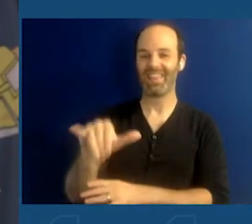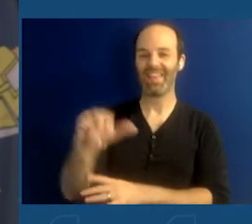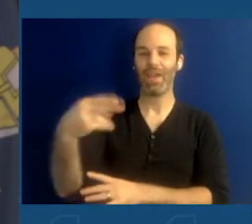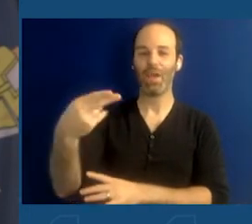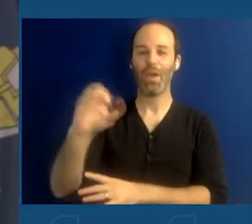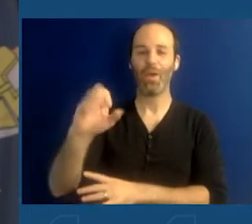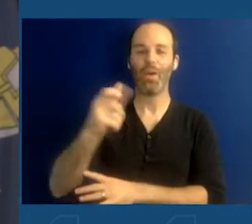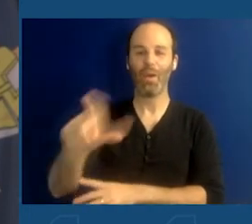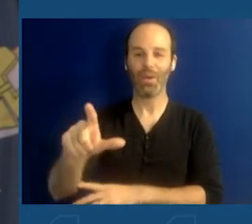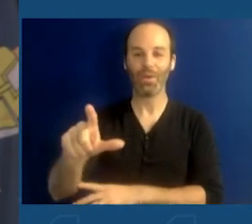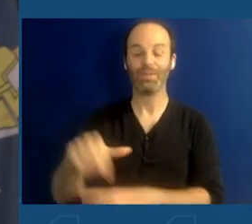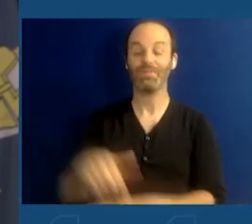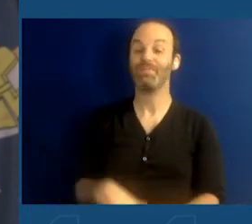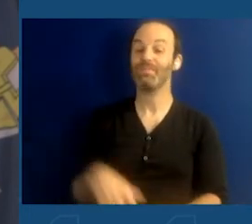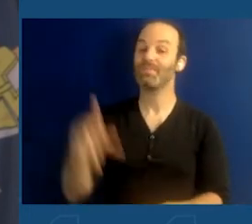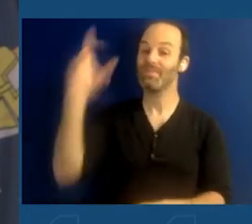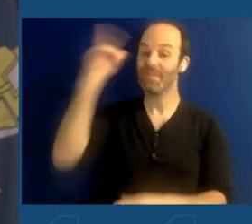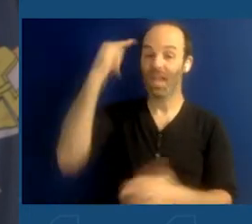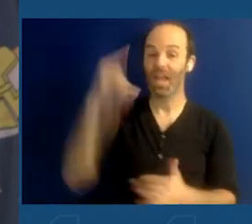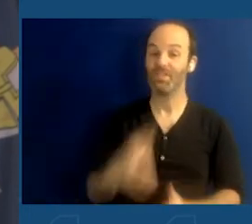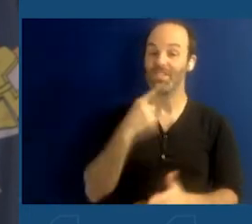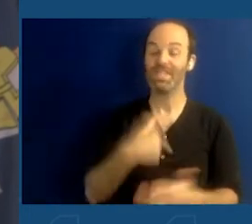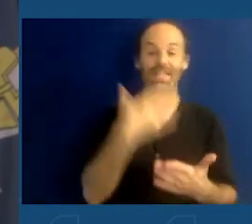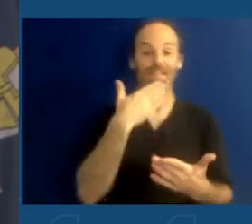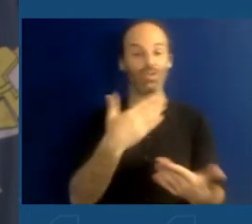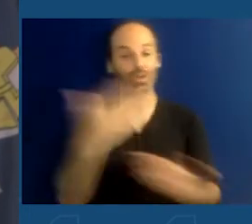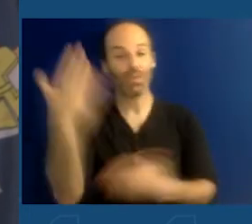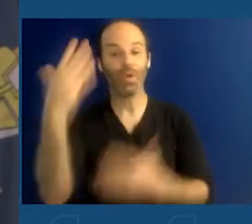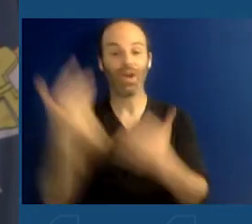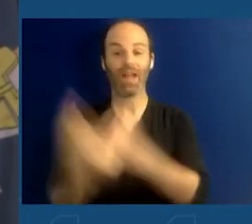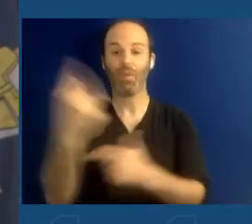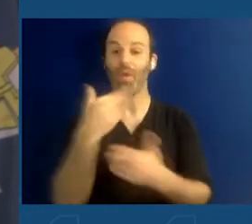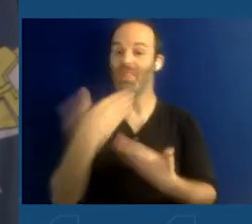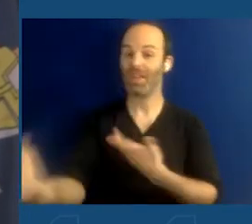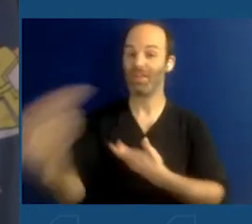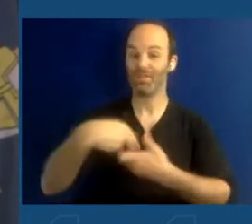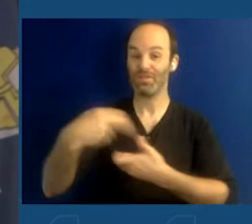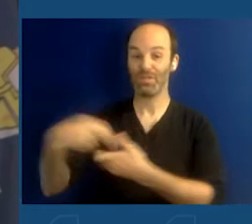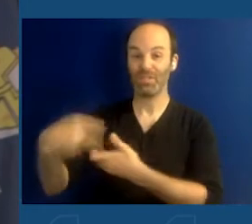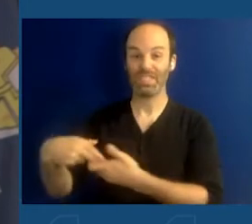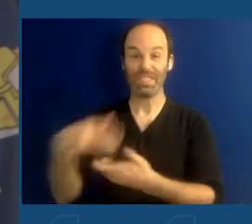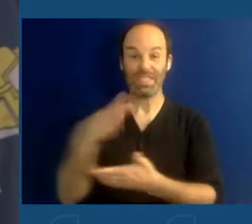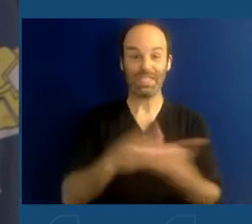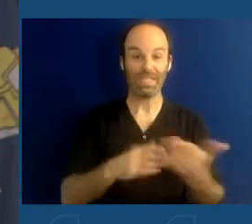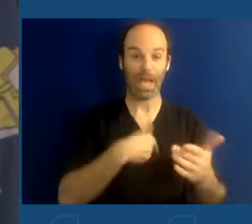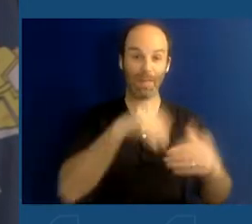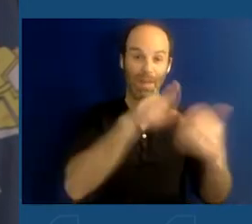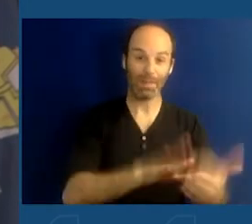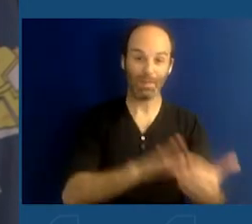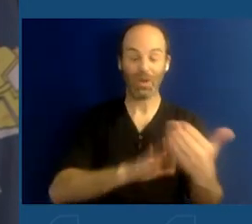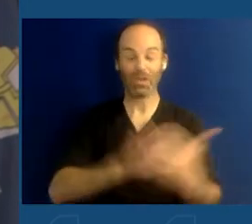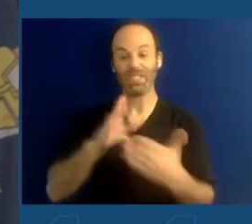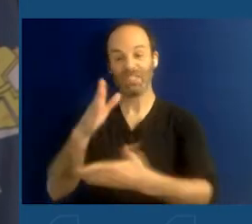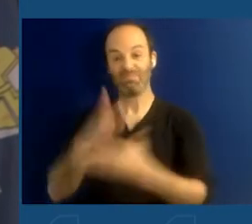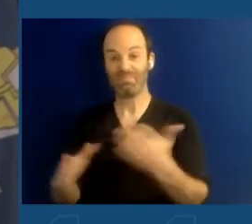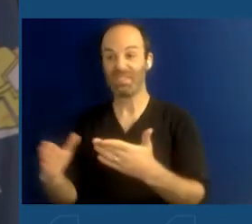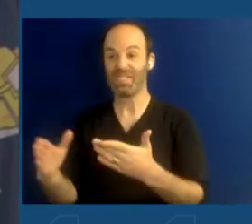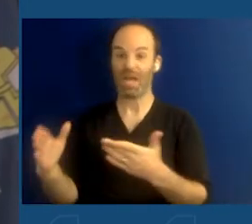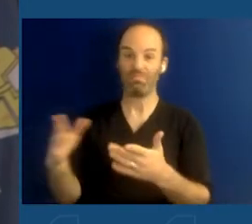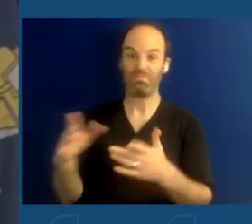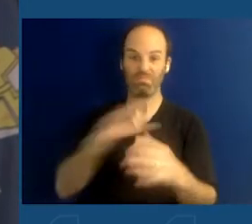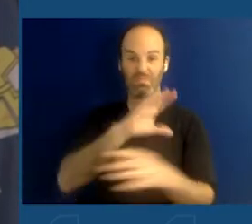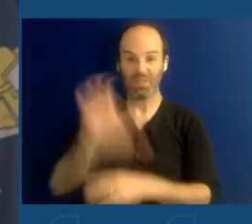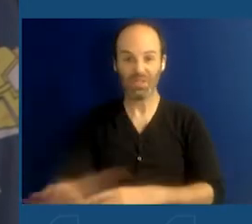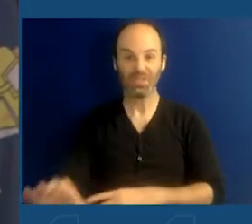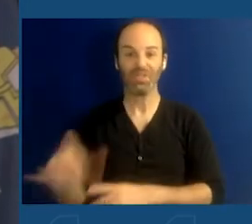Good morning, everyone, and thank you for joining us. Some remotely, some in person. I've been to Risk Me before. I actually did some of the